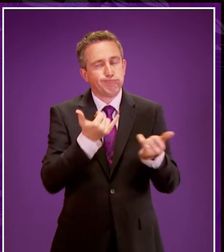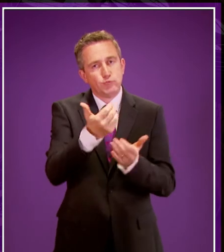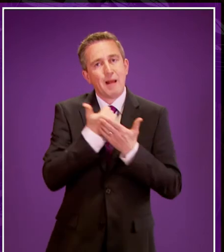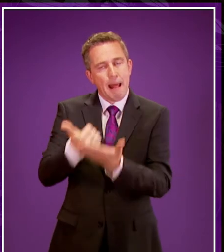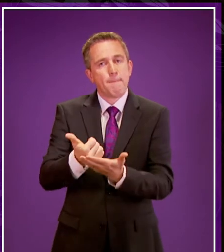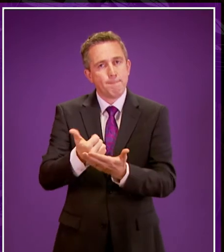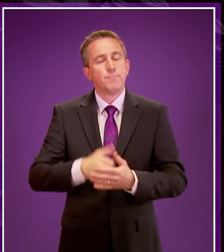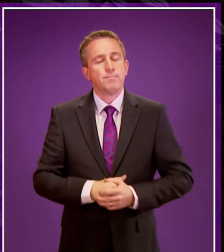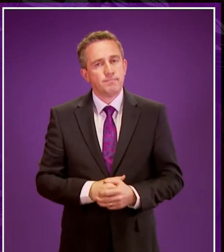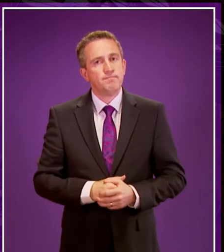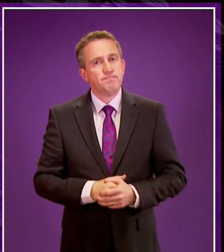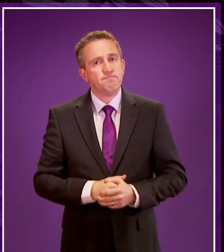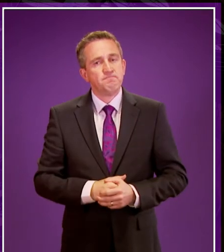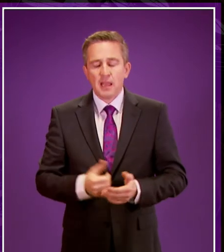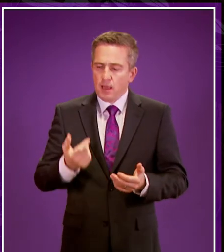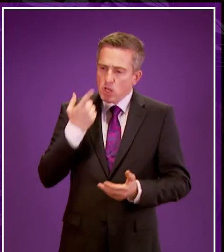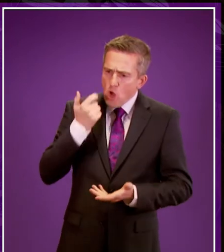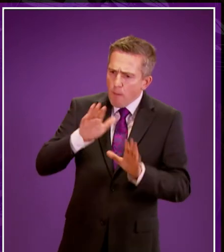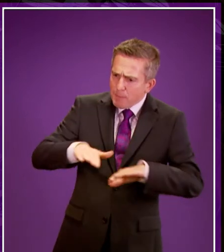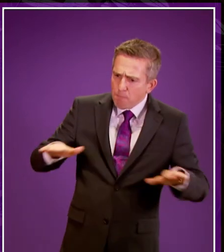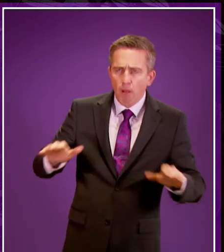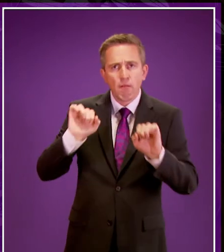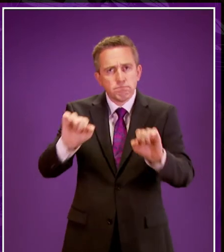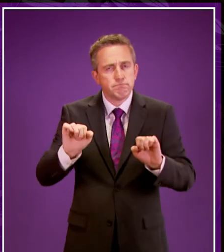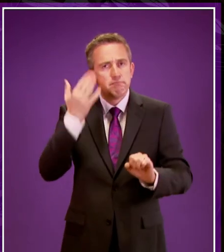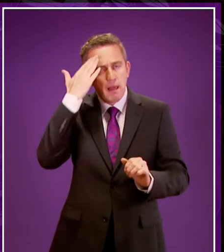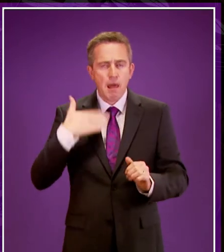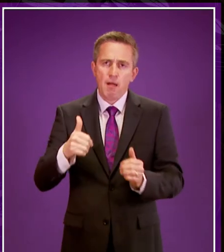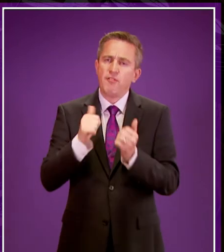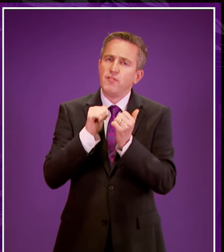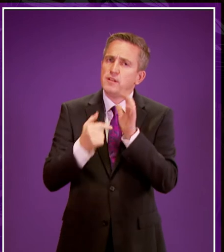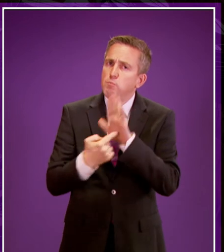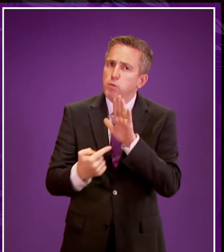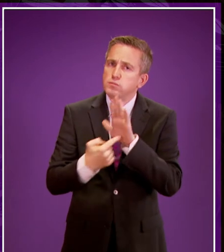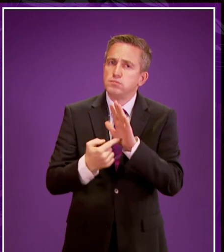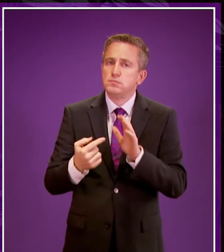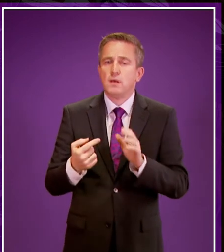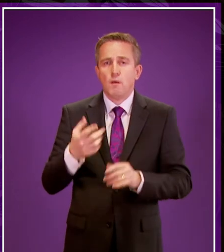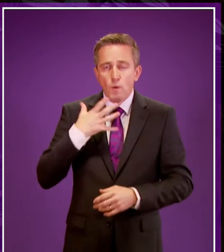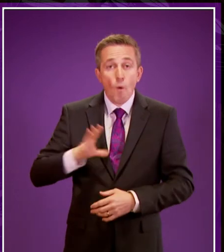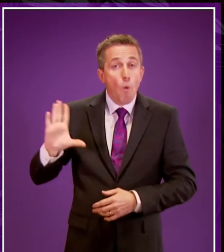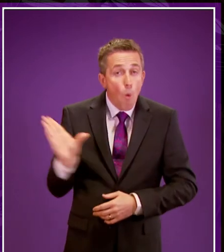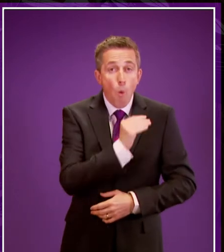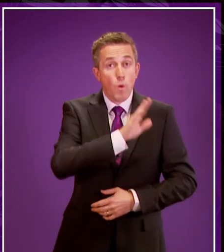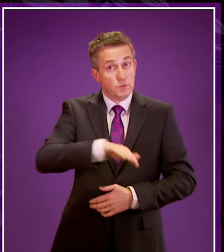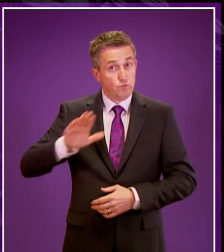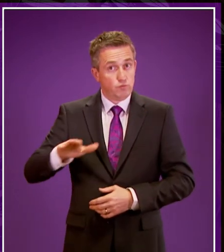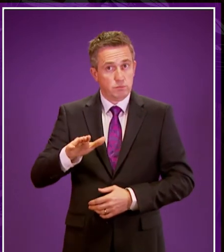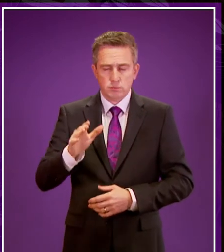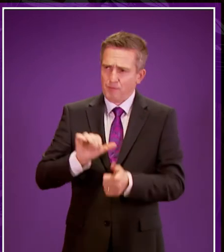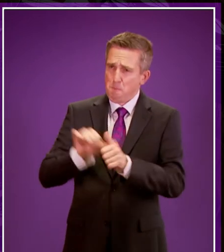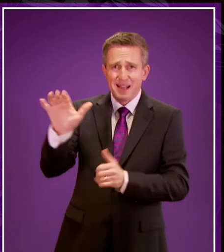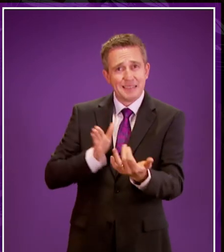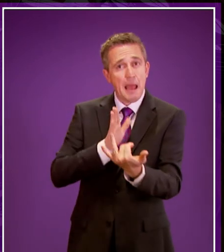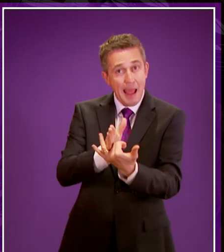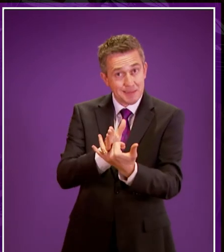We take the mental health of our young people very seriously and we want every child and young person to have appropriate access to